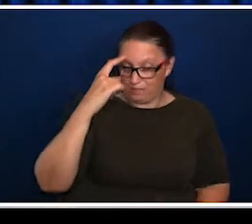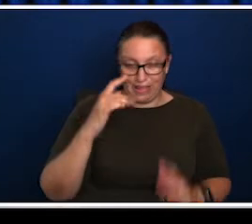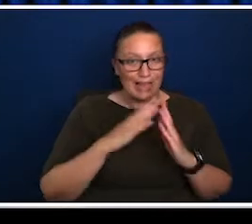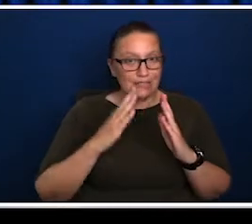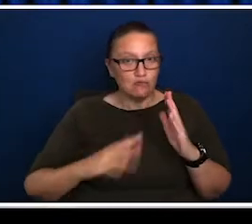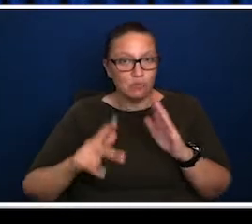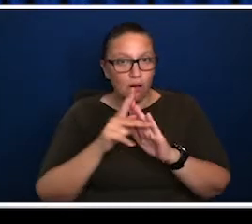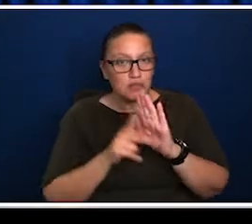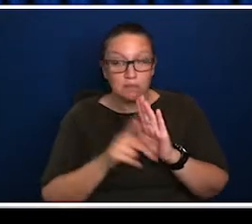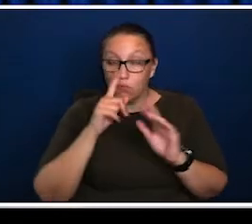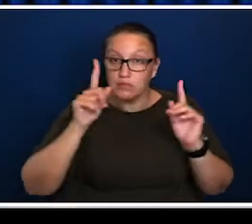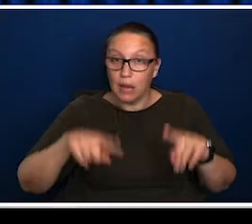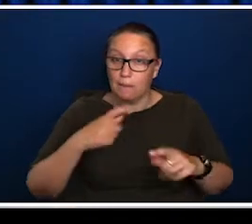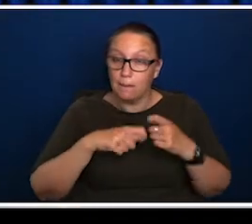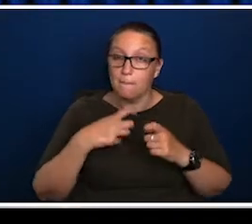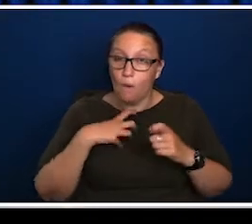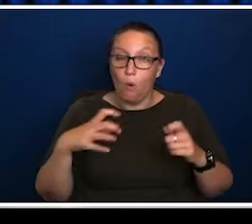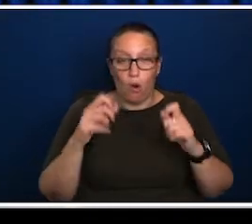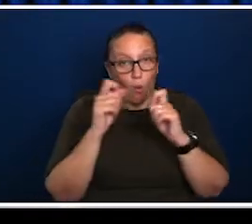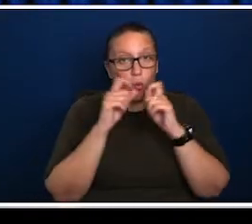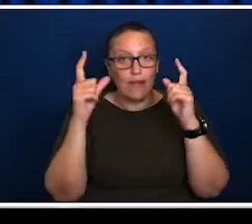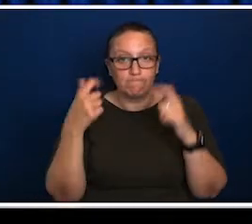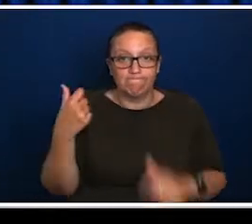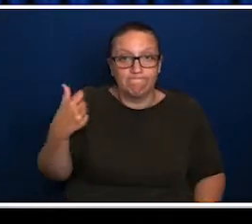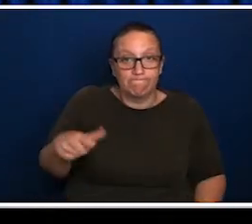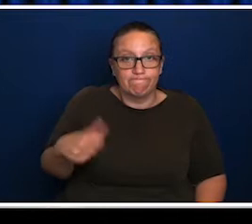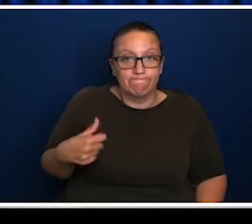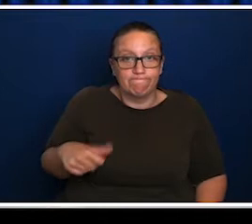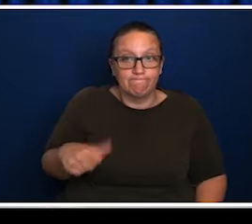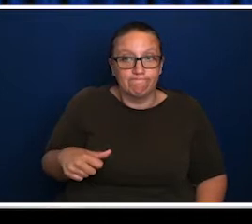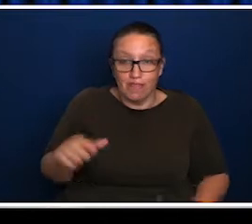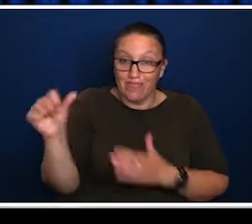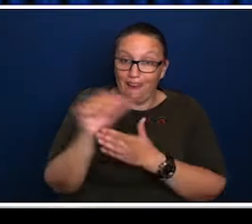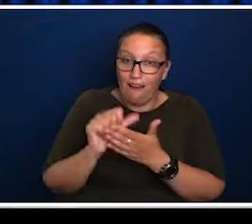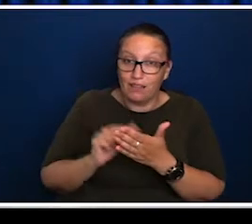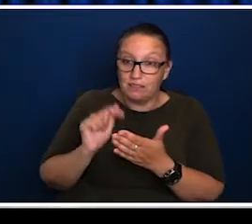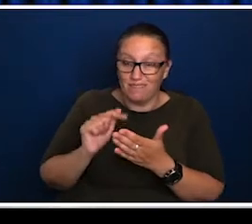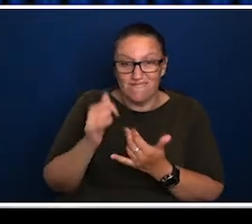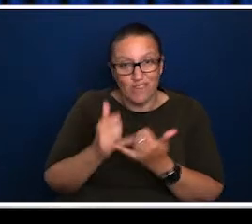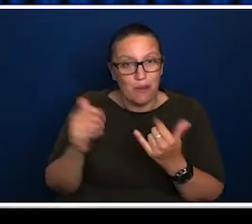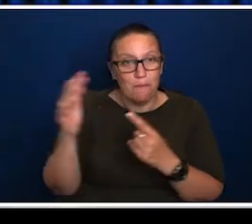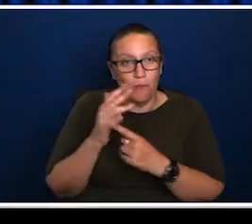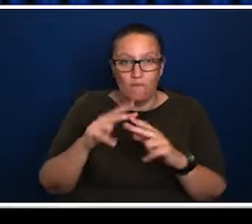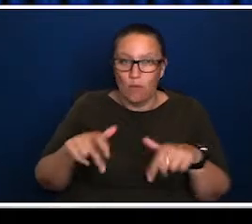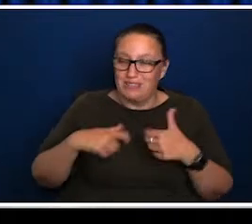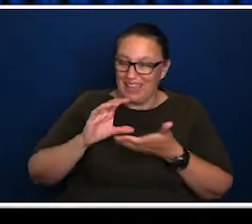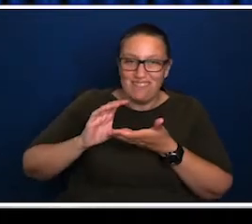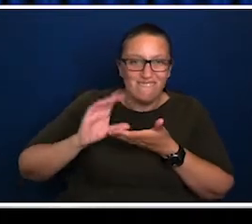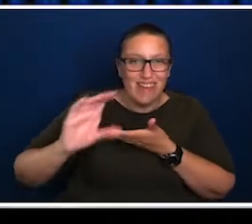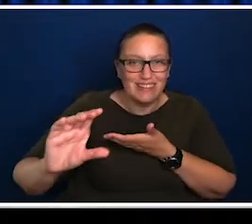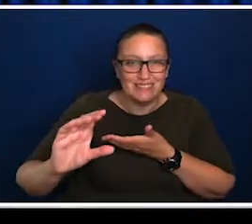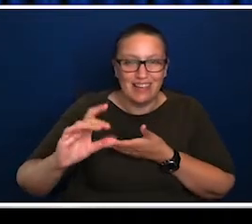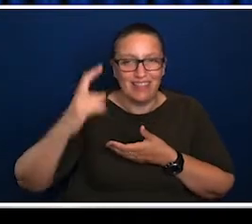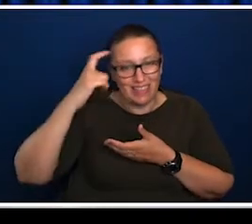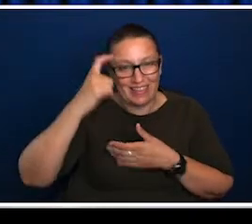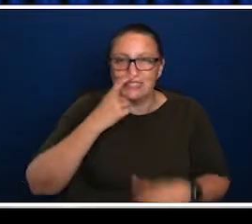growing awareness in terms of industrial policy that this might be a latent and potent, um, area to start